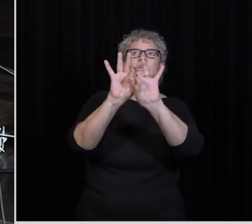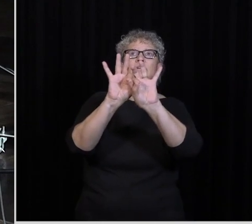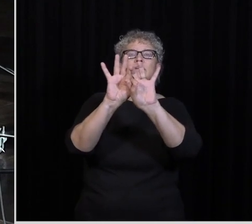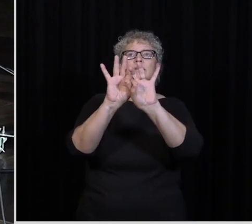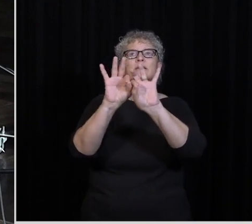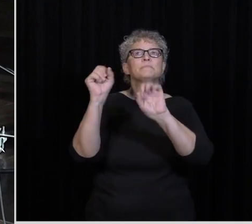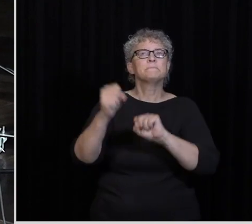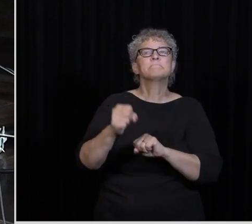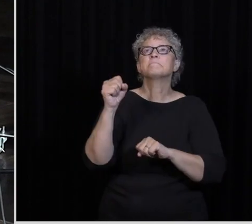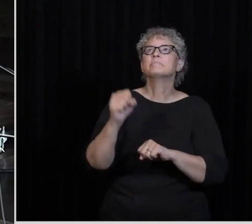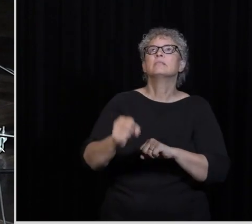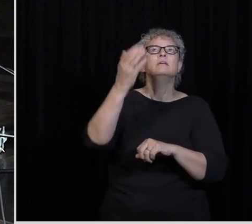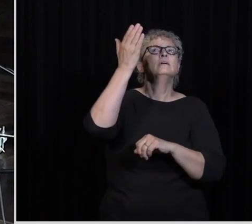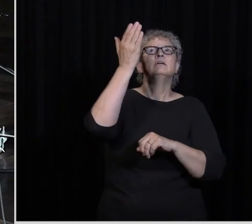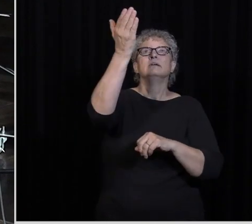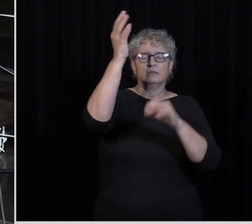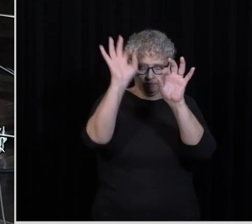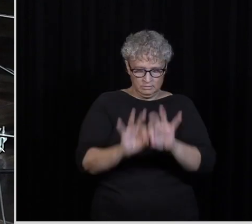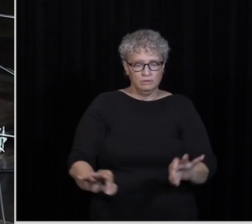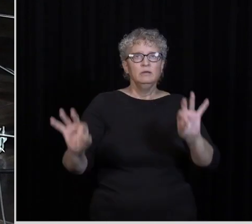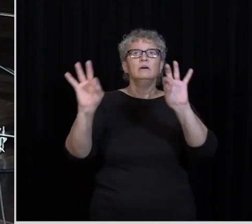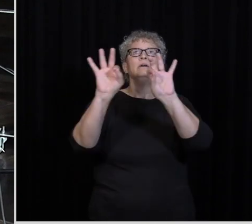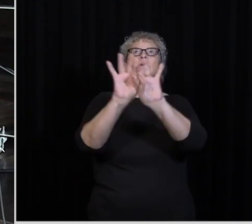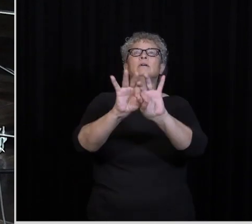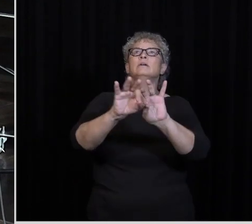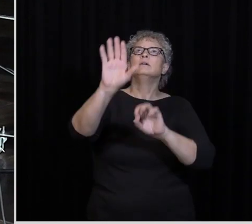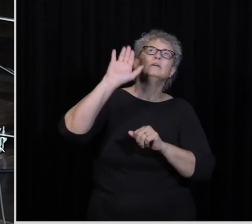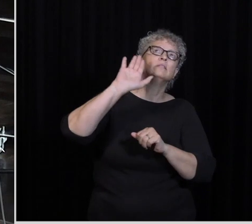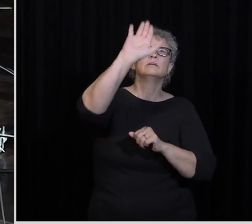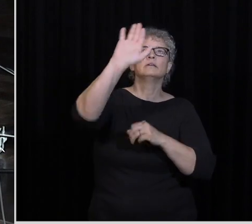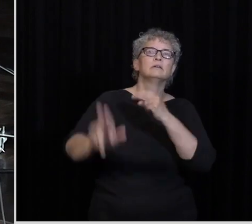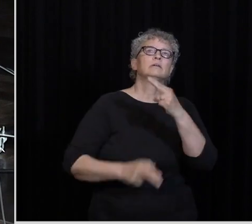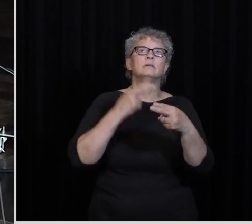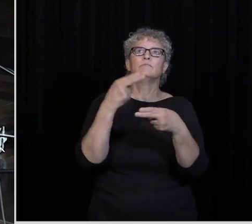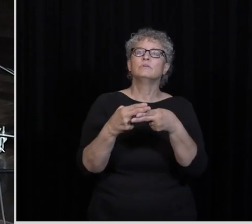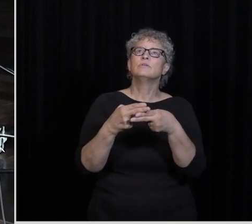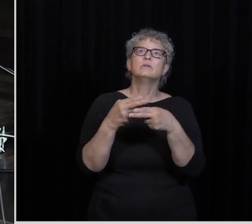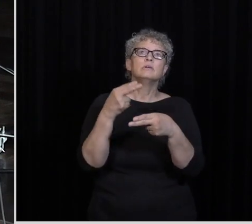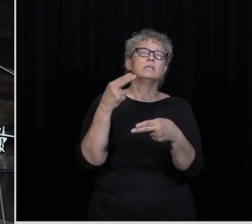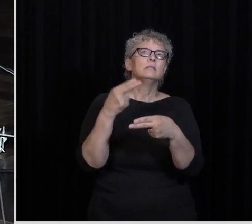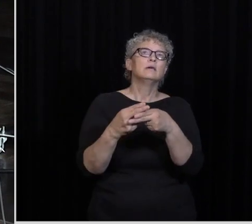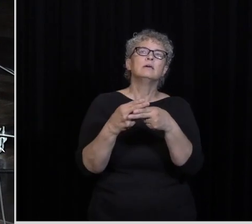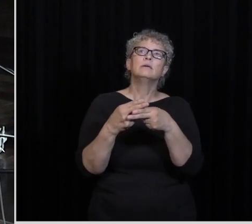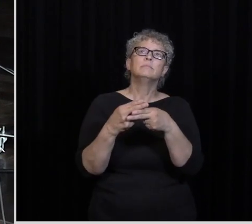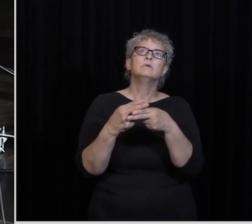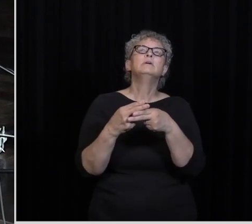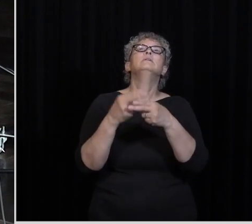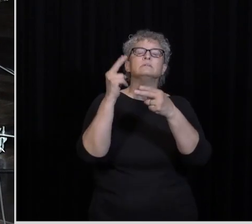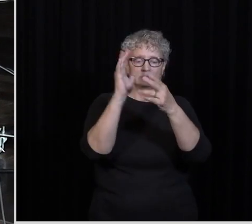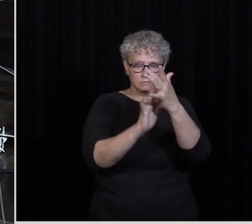Yes, you are You are worthy of your name